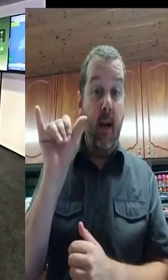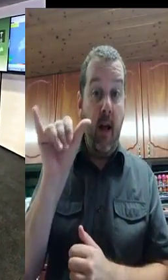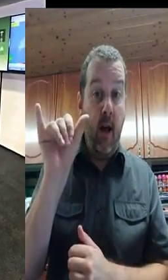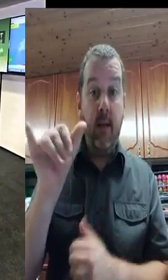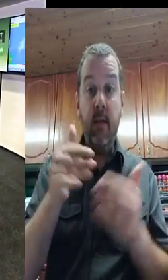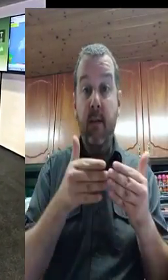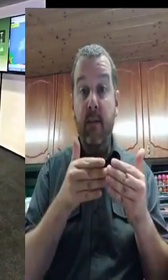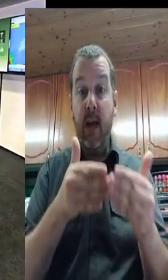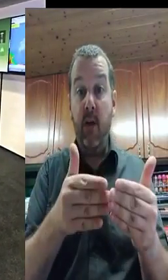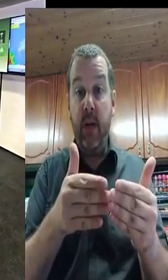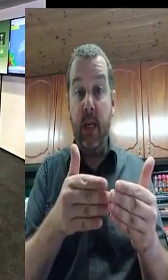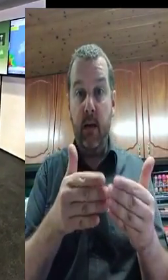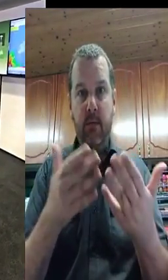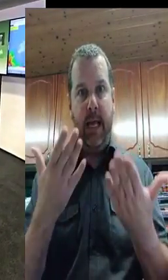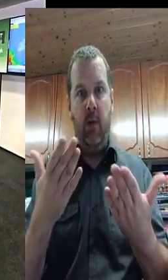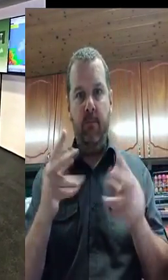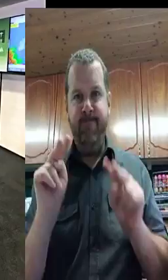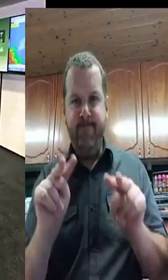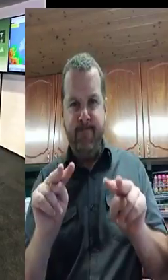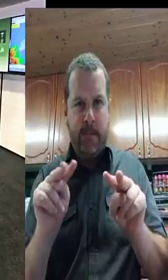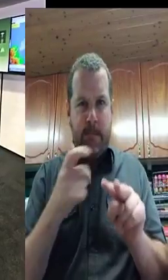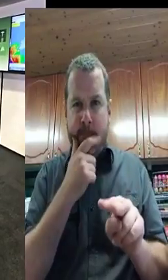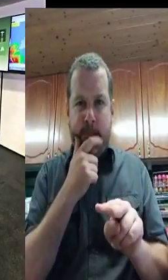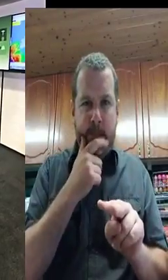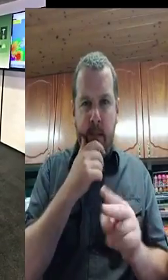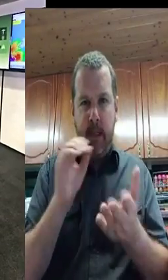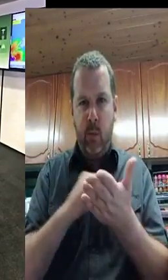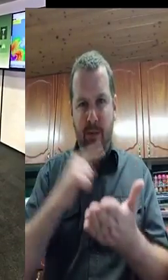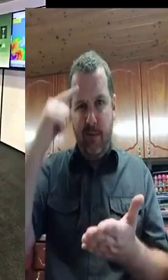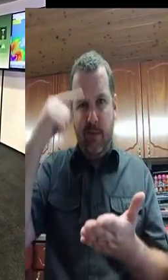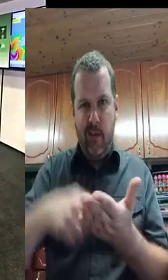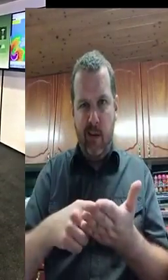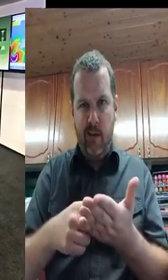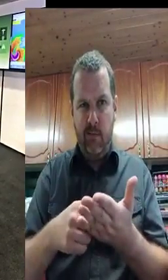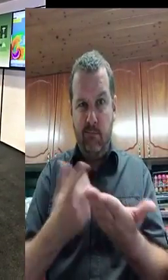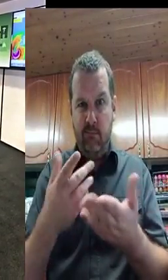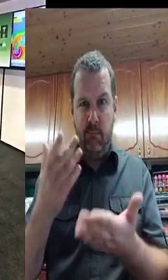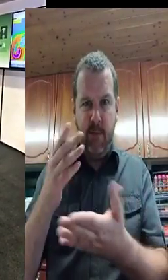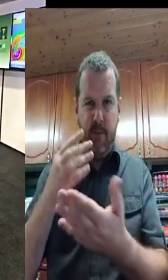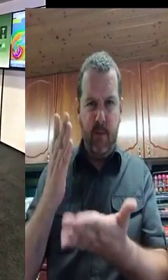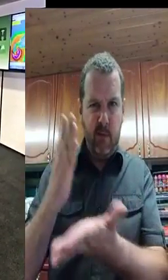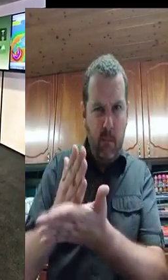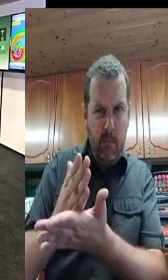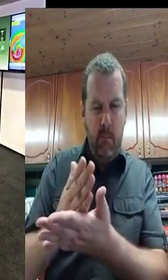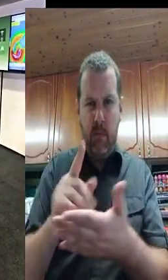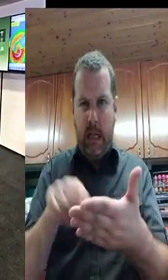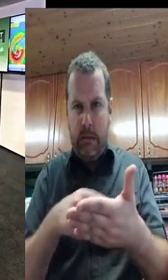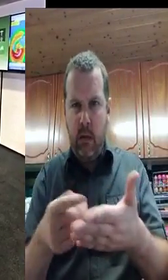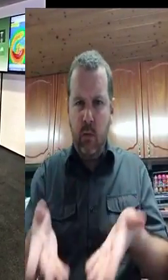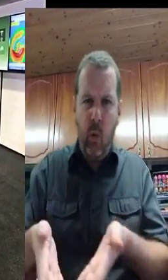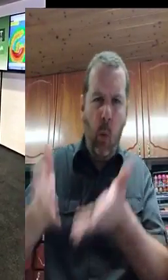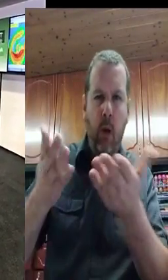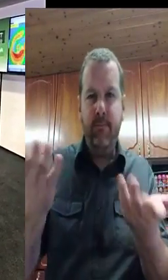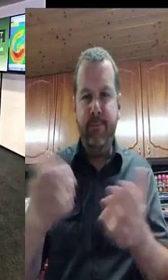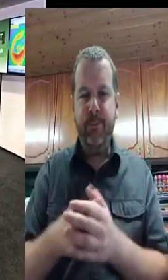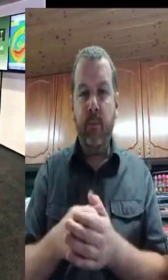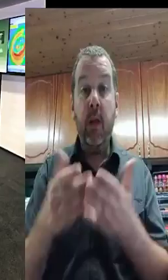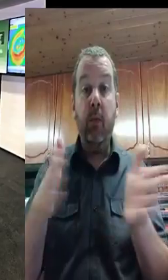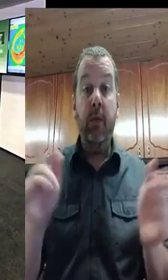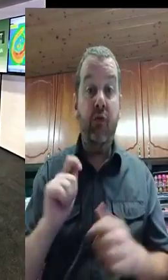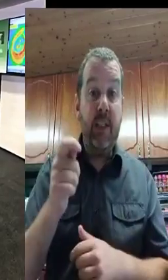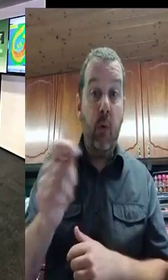public to contact us at 1850-372-999, that's 1850-372